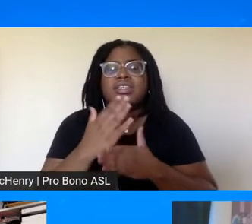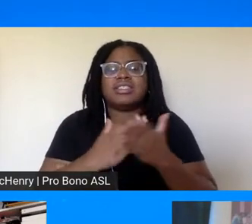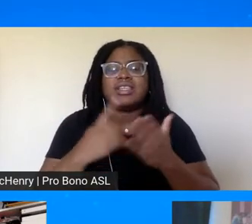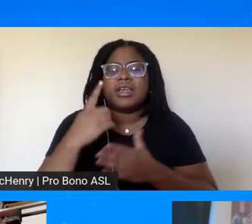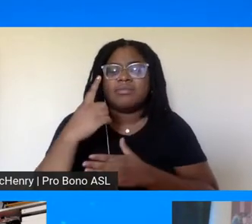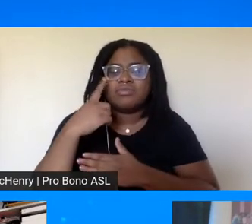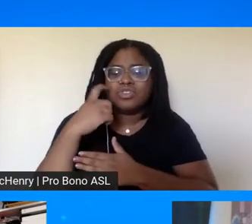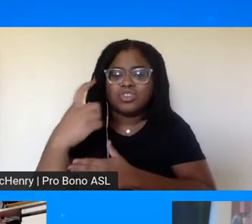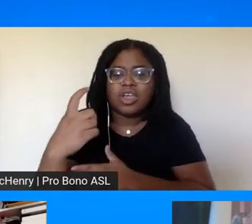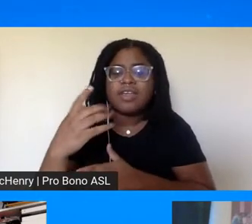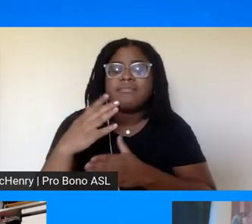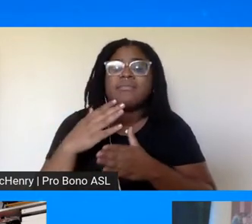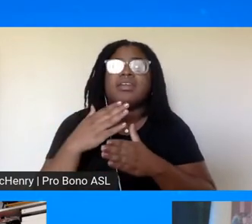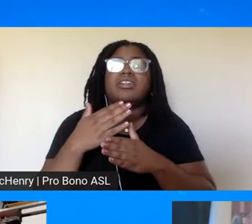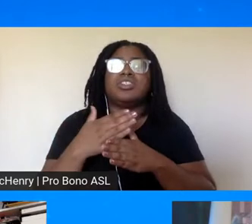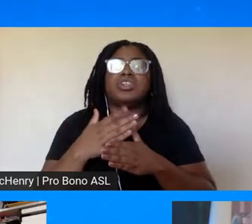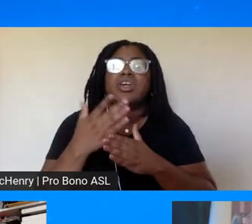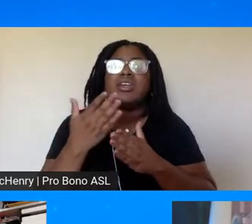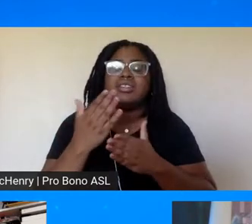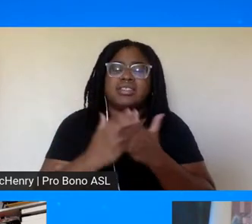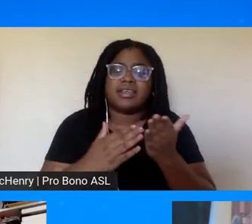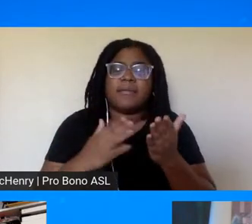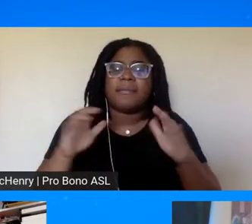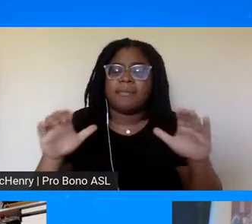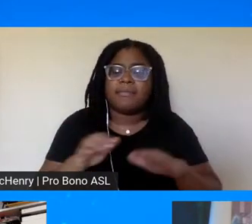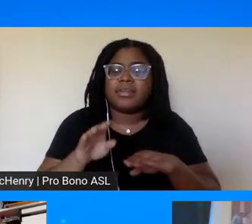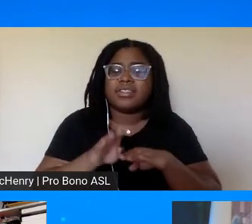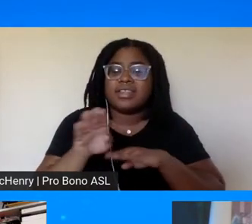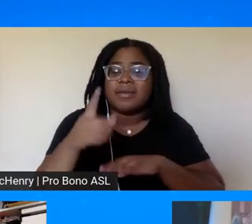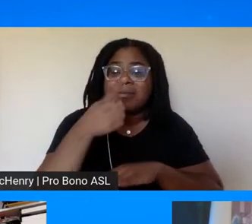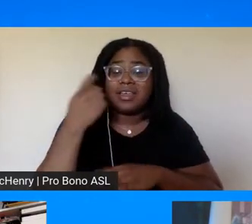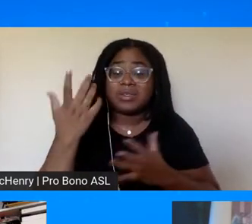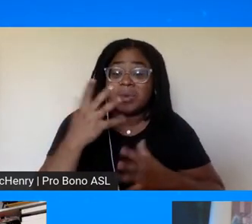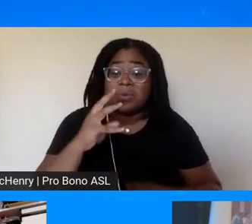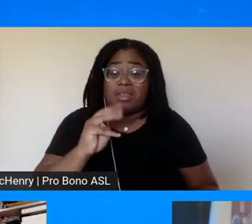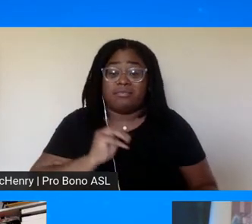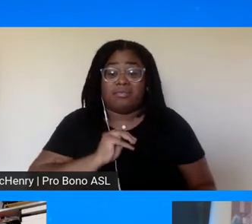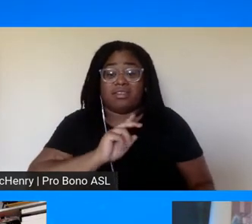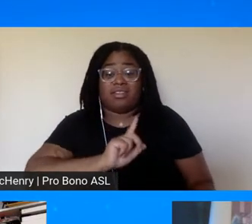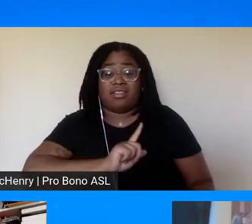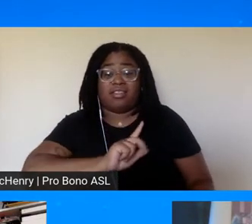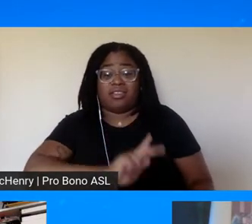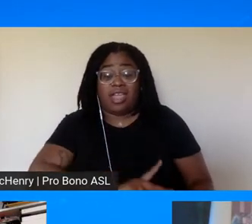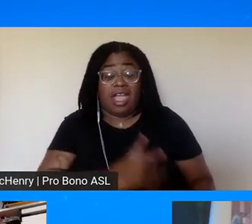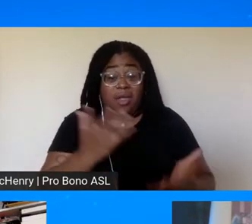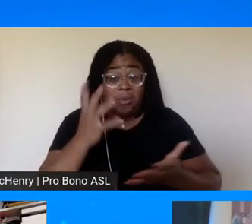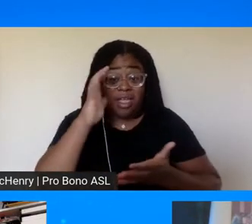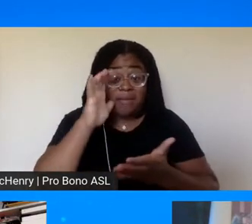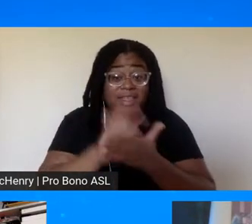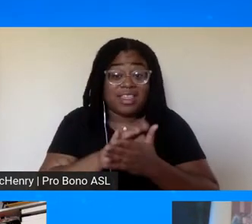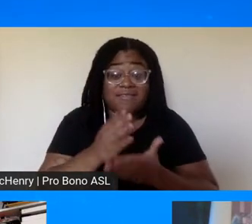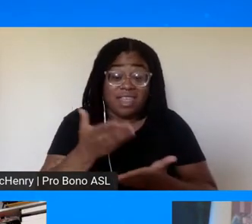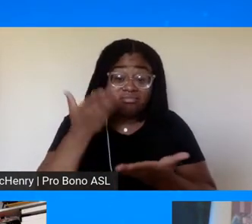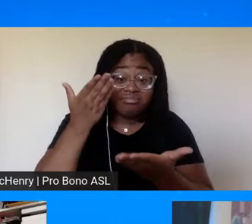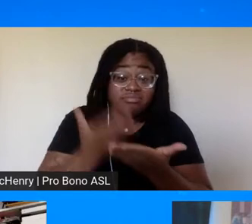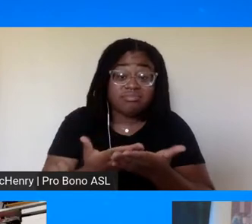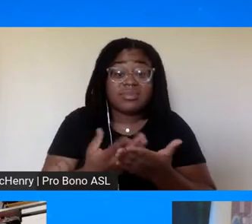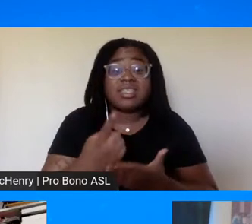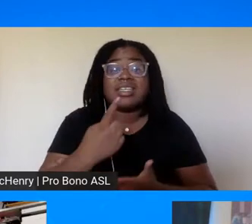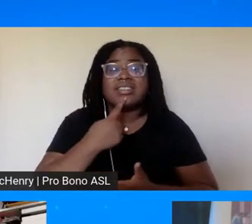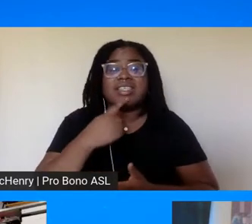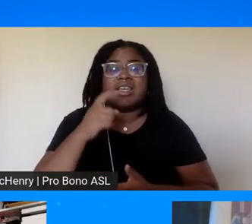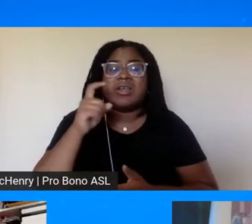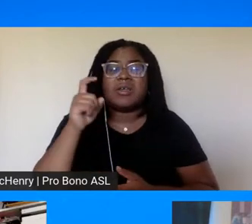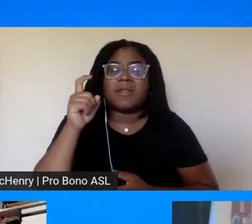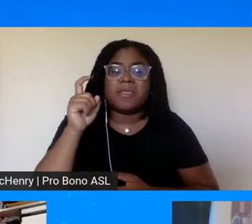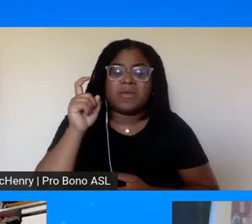sharing some action steps. Because what Dr. King did, I believe, is he laid out a condition. He said, we're here to dramatize